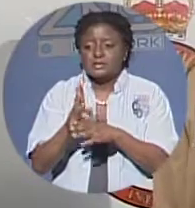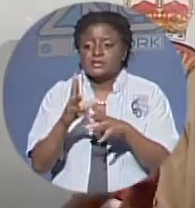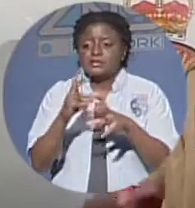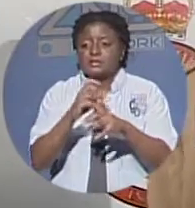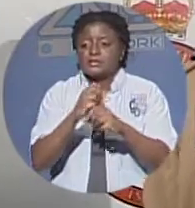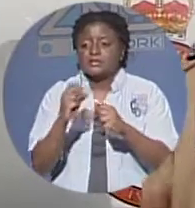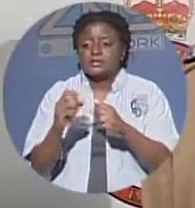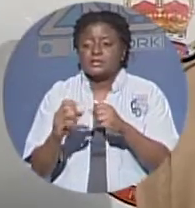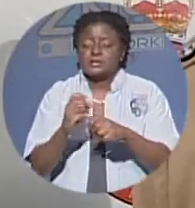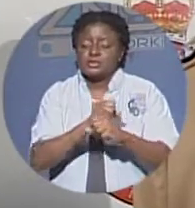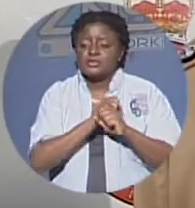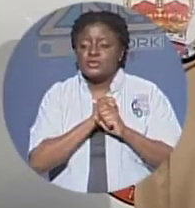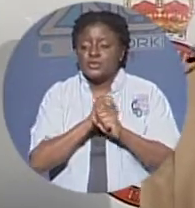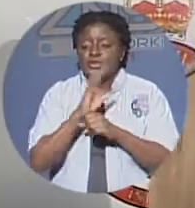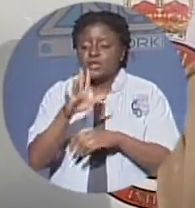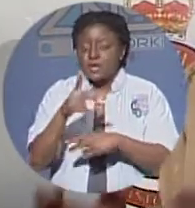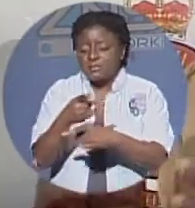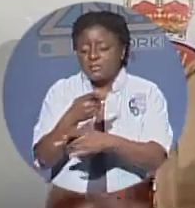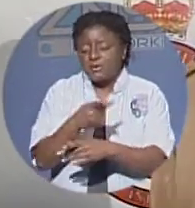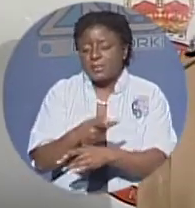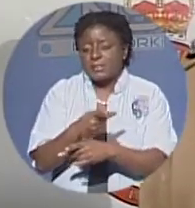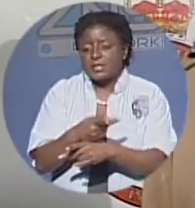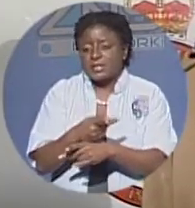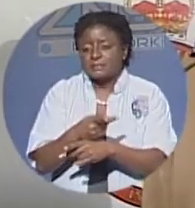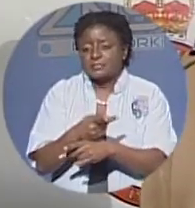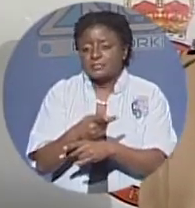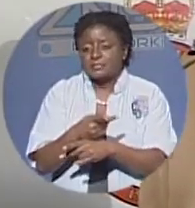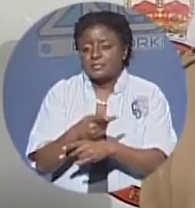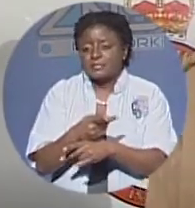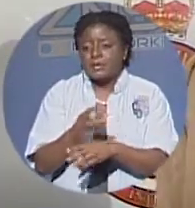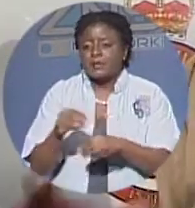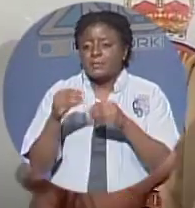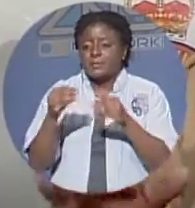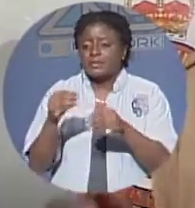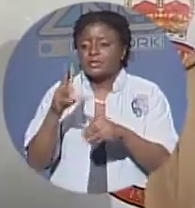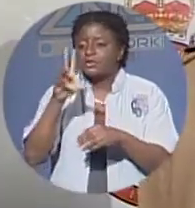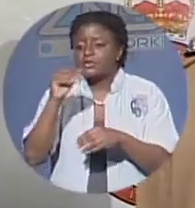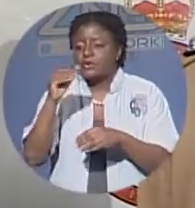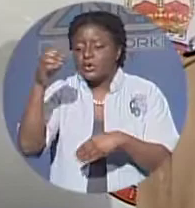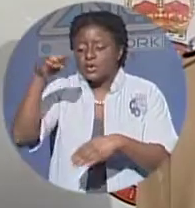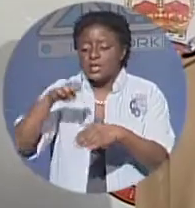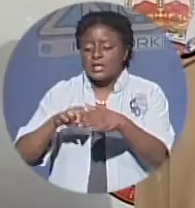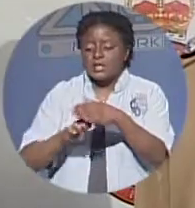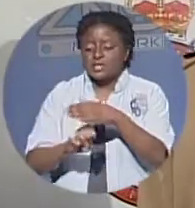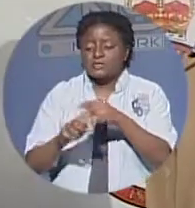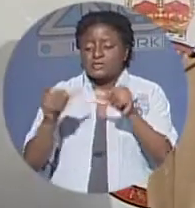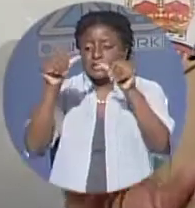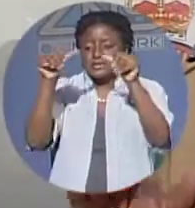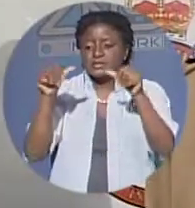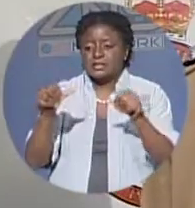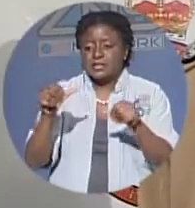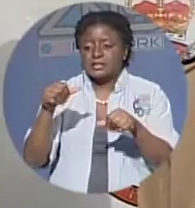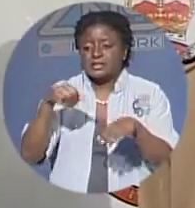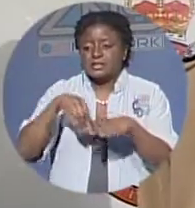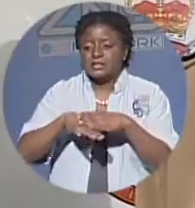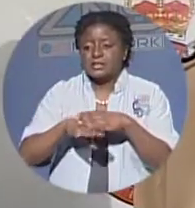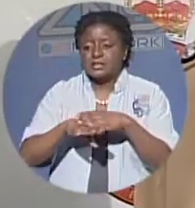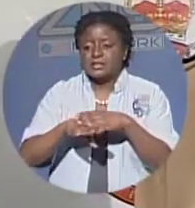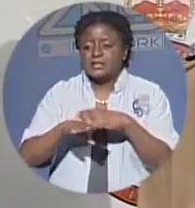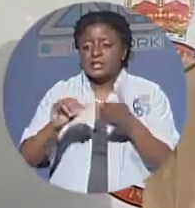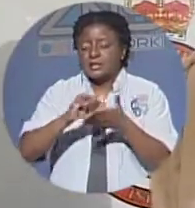want you to put no trespassing signs in these areas and we say to all of our people if you see anything suspicious